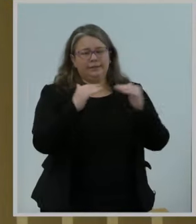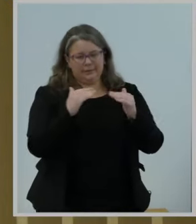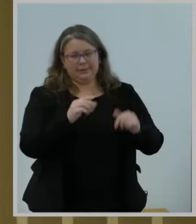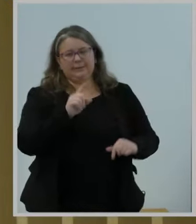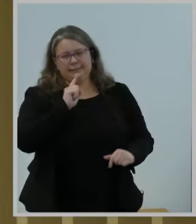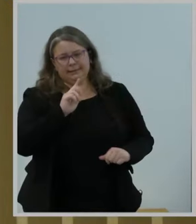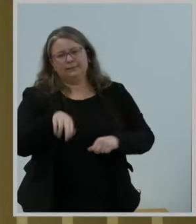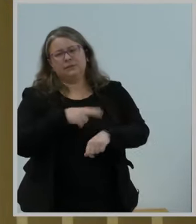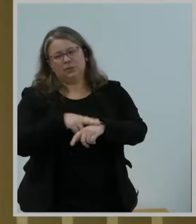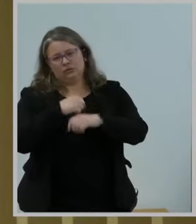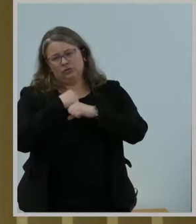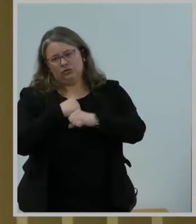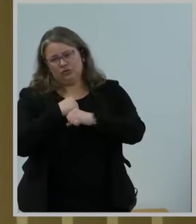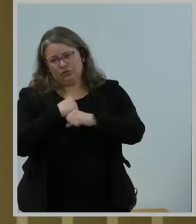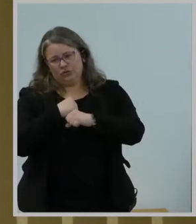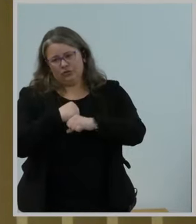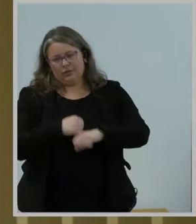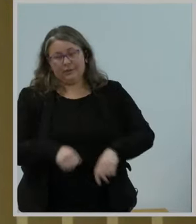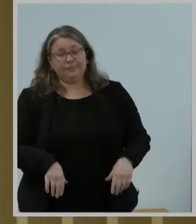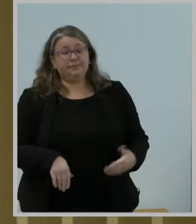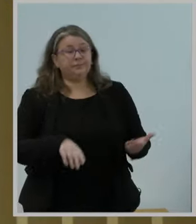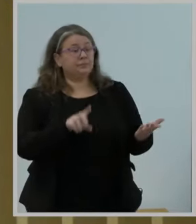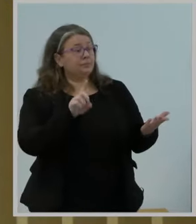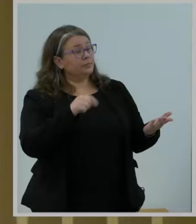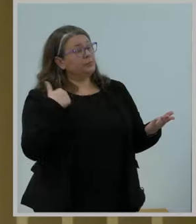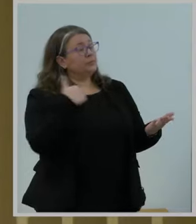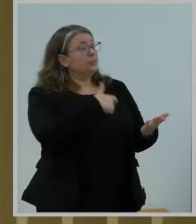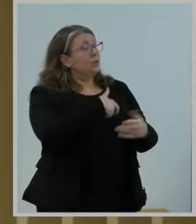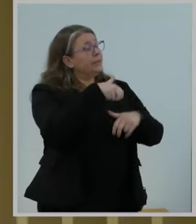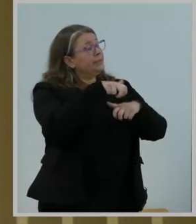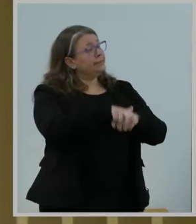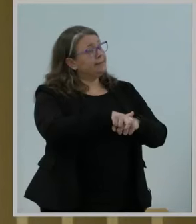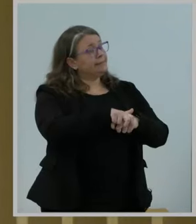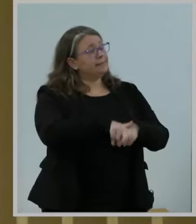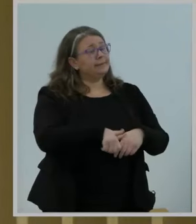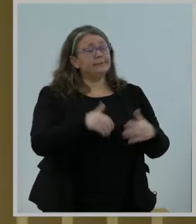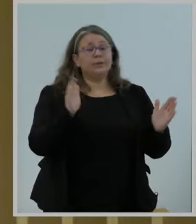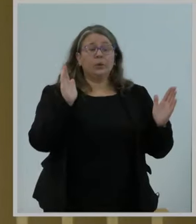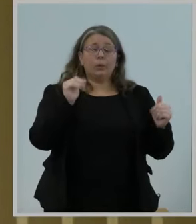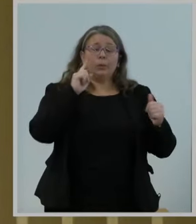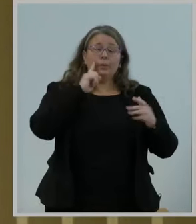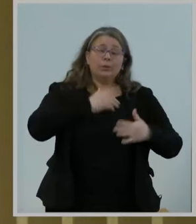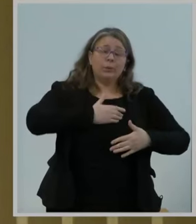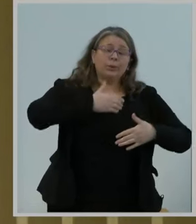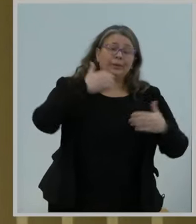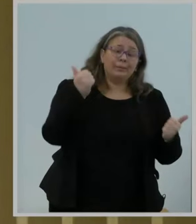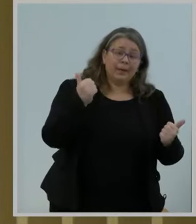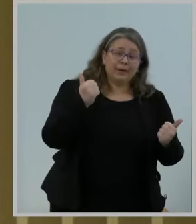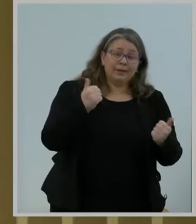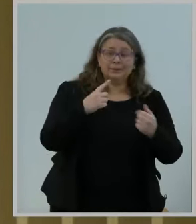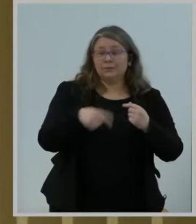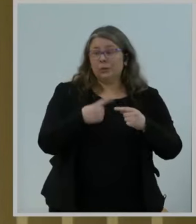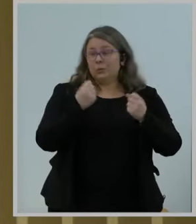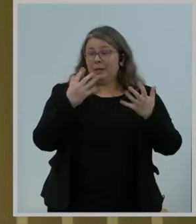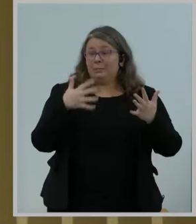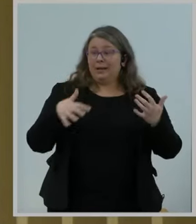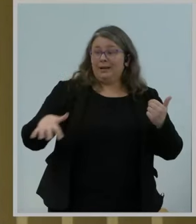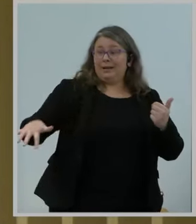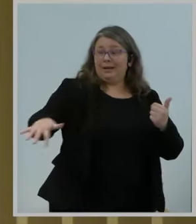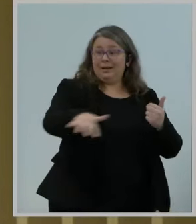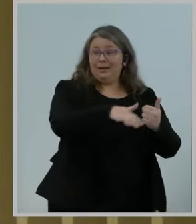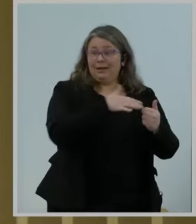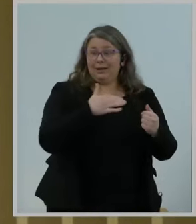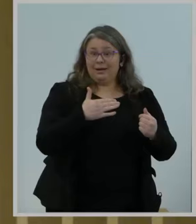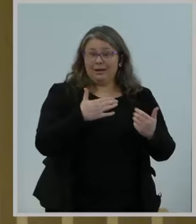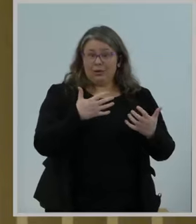best in a world where so many wish us harm, Congress created the commission in part for the purpose of the national